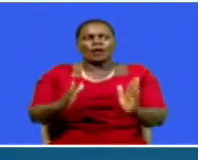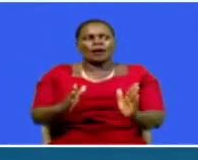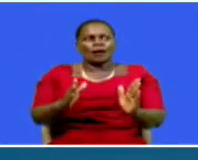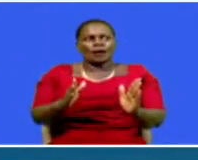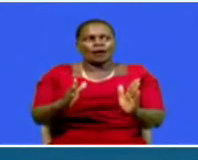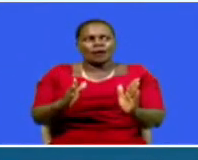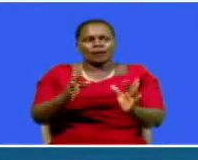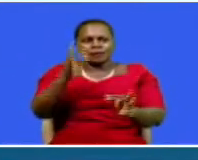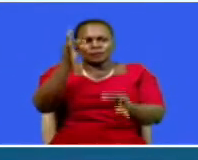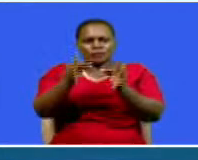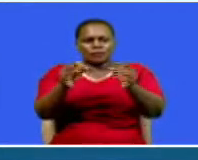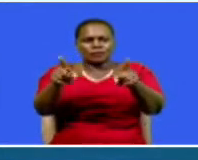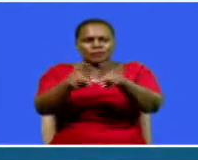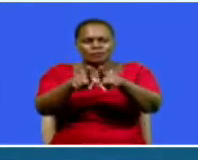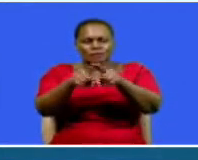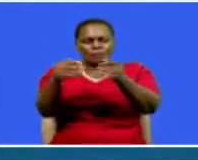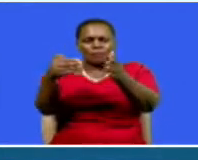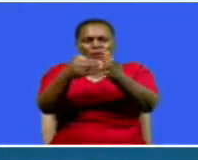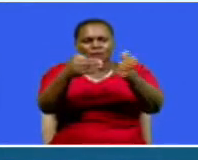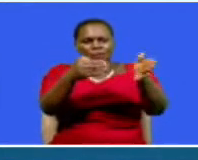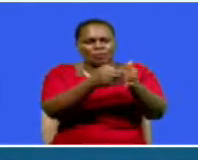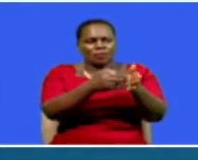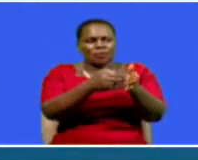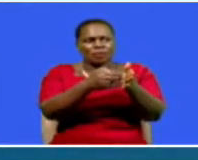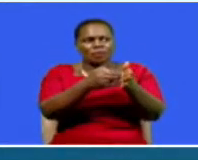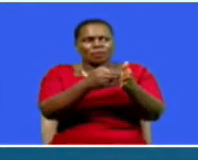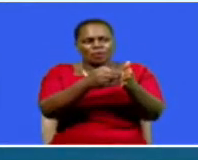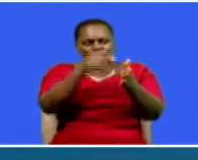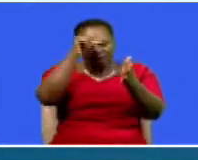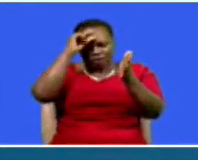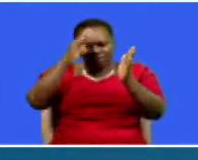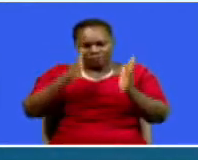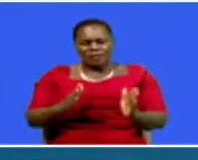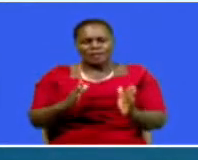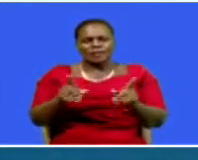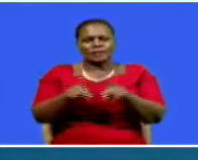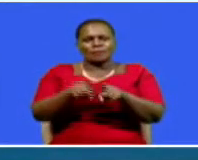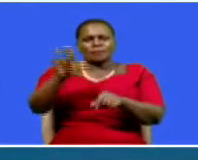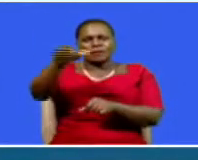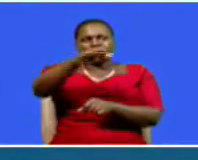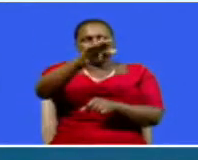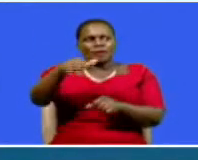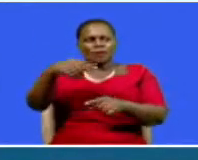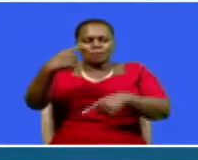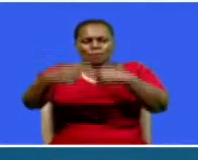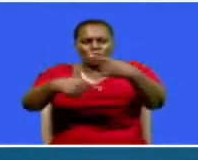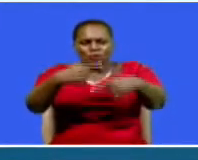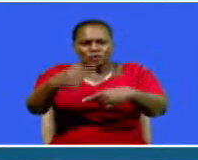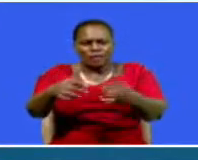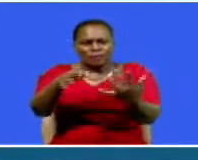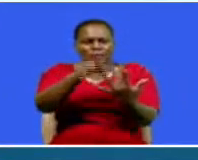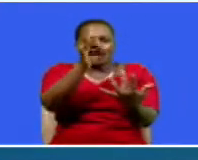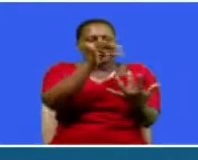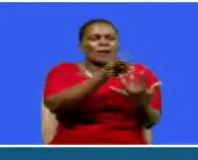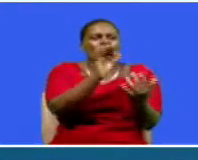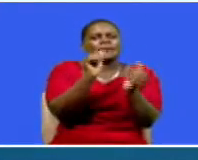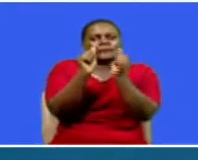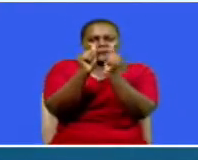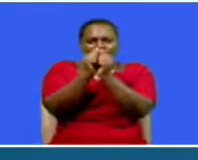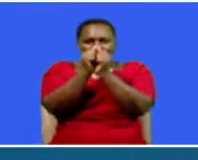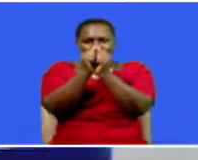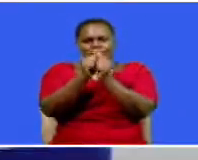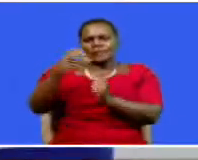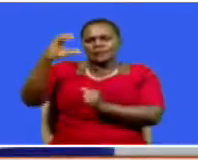ruling. Wasilwa prohibited Kihika, her administration and the assembly from processing the nomination of the 10.